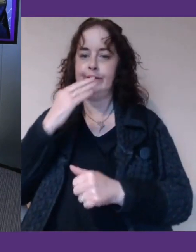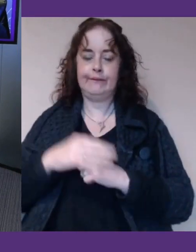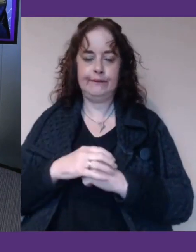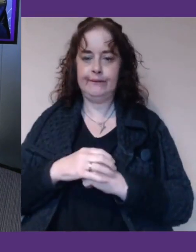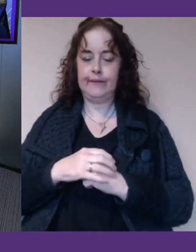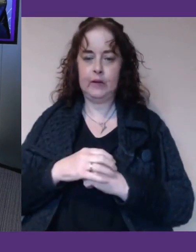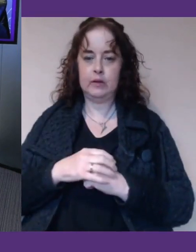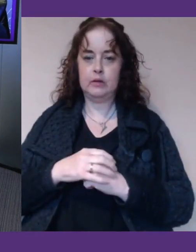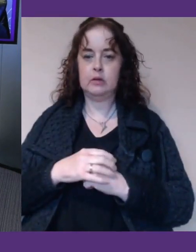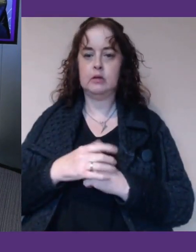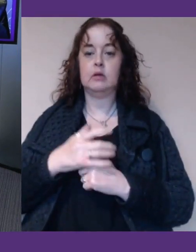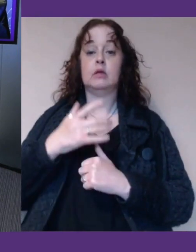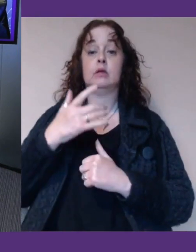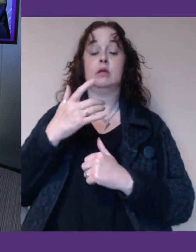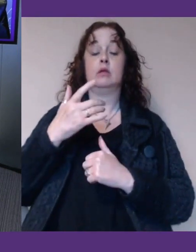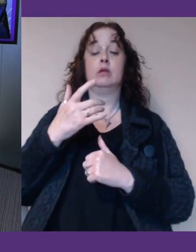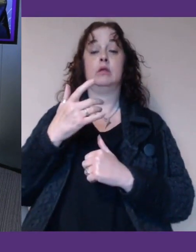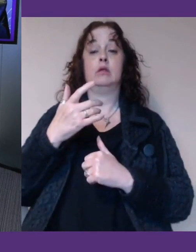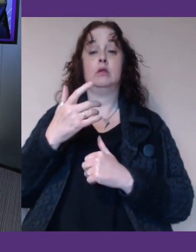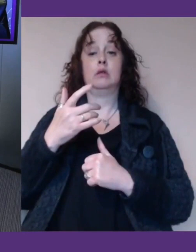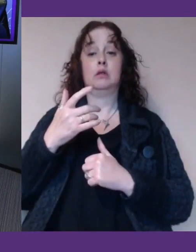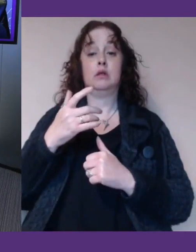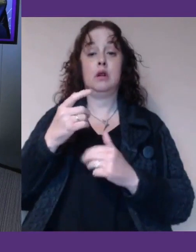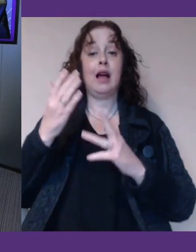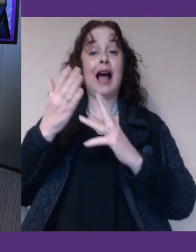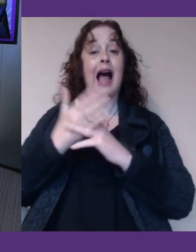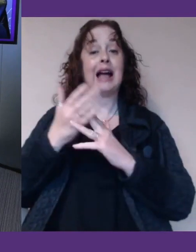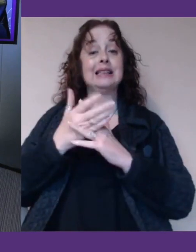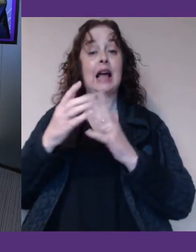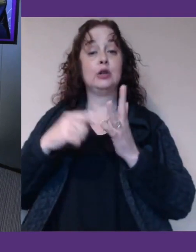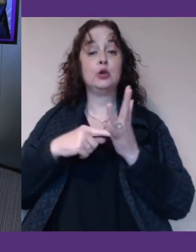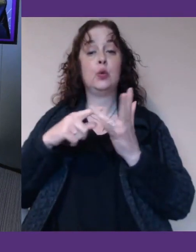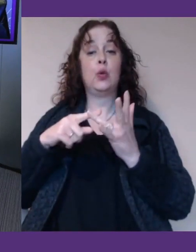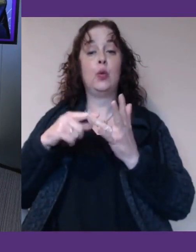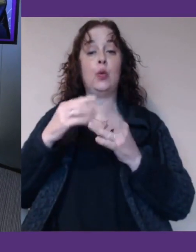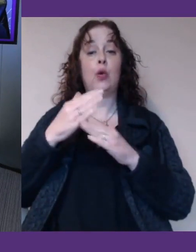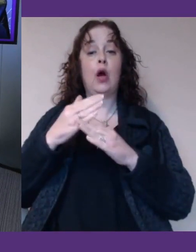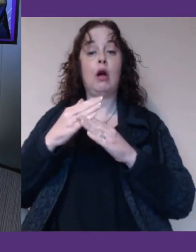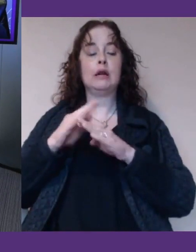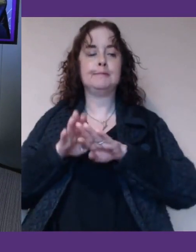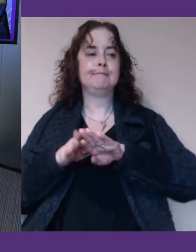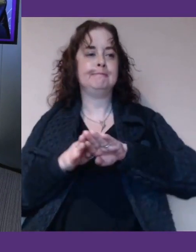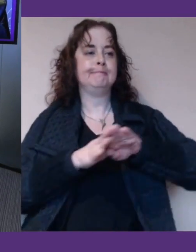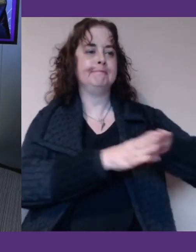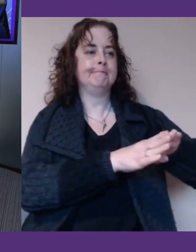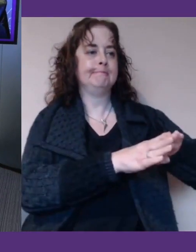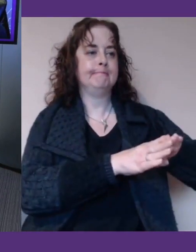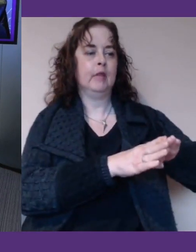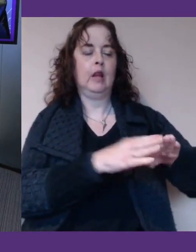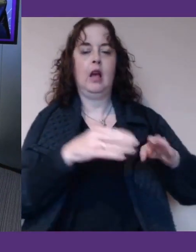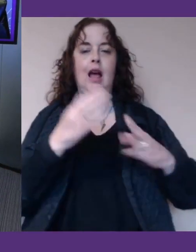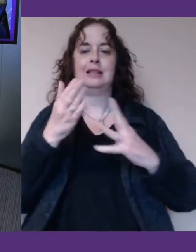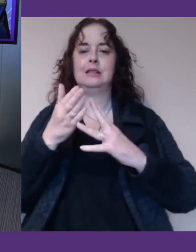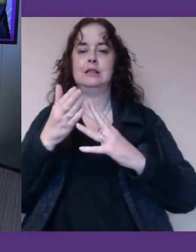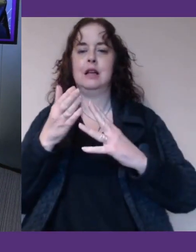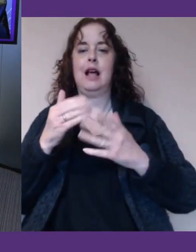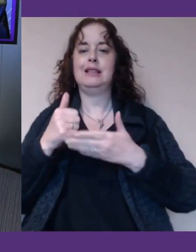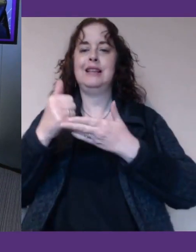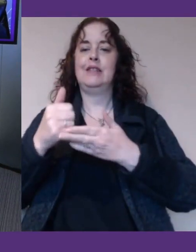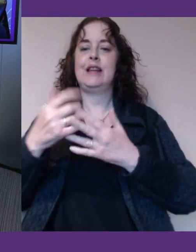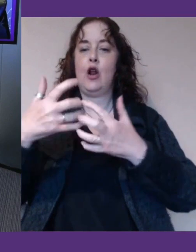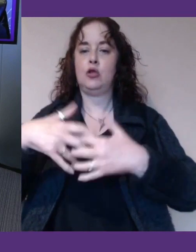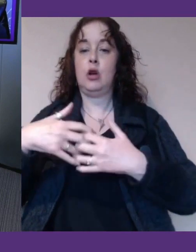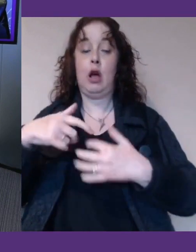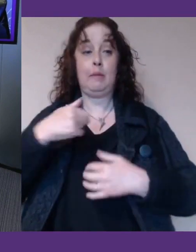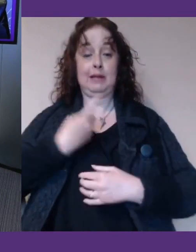I think access to workers siloed assistive technology off a little bit so that the I used to be an assistive technology trainer in